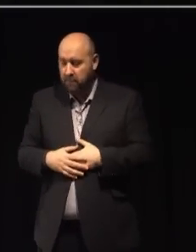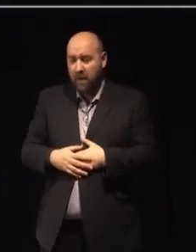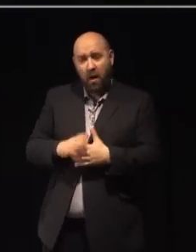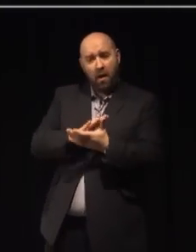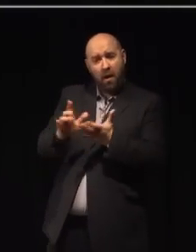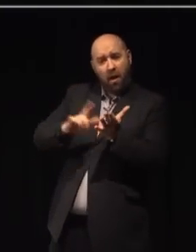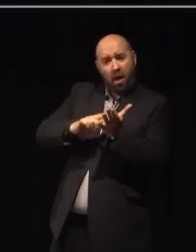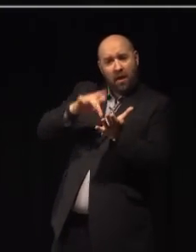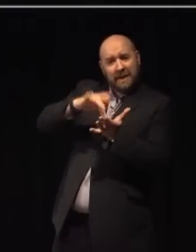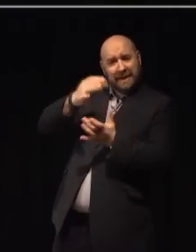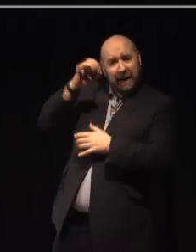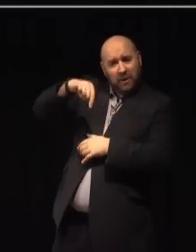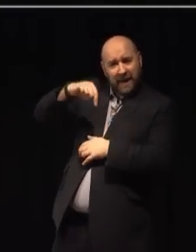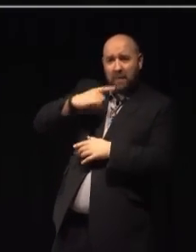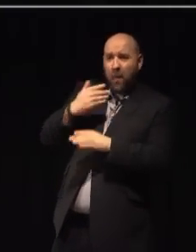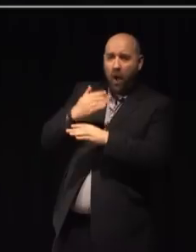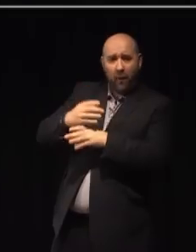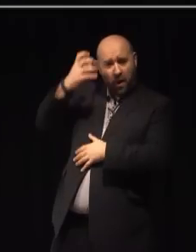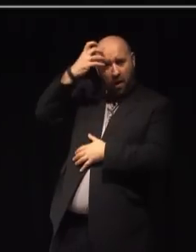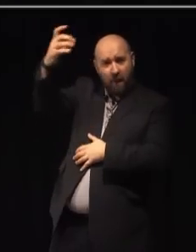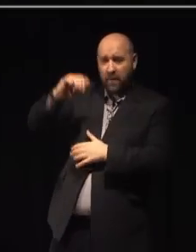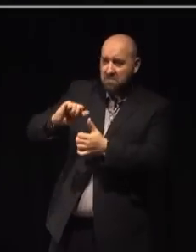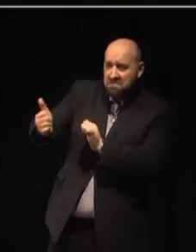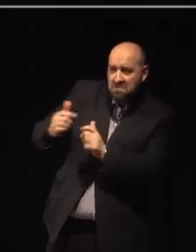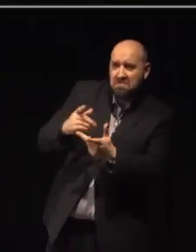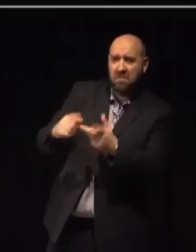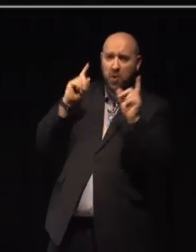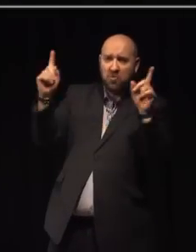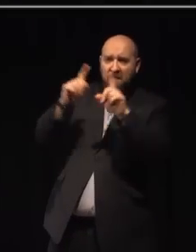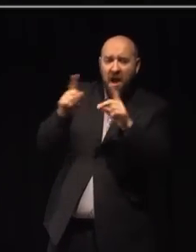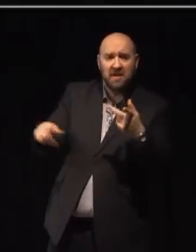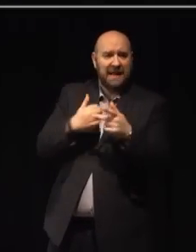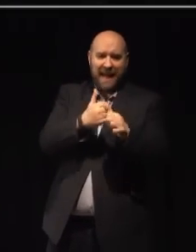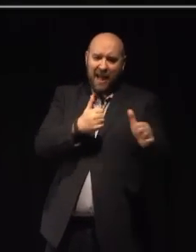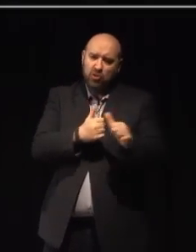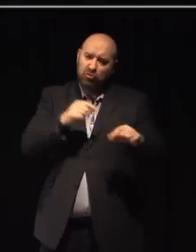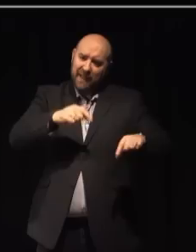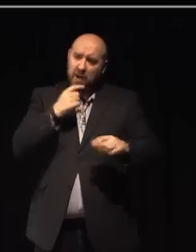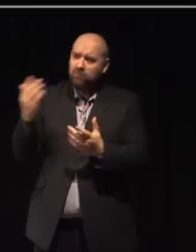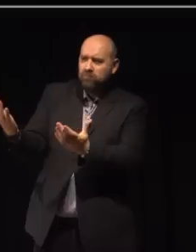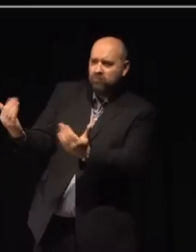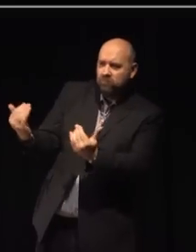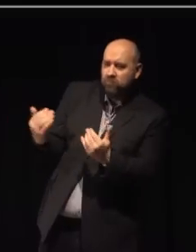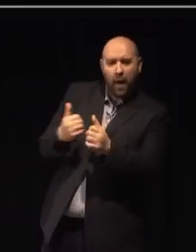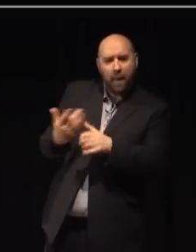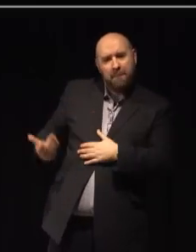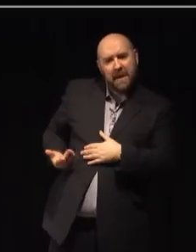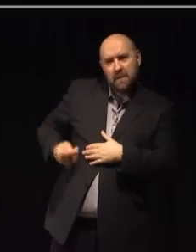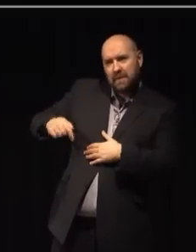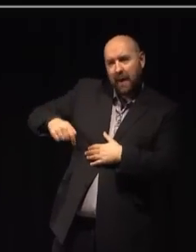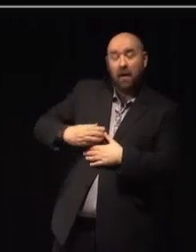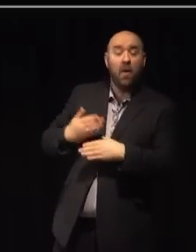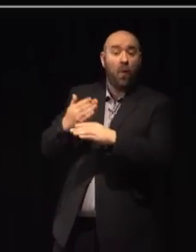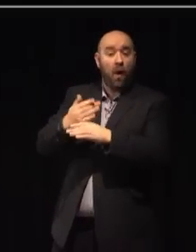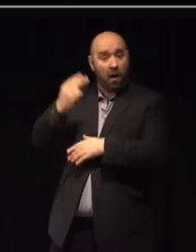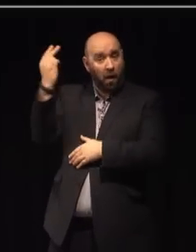Council worked with partners from government, from the university and from industry to bring business to Hull. And they worked with the